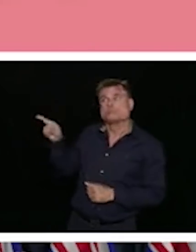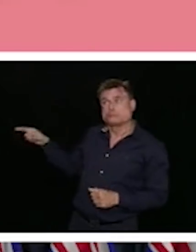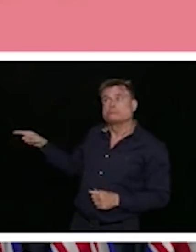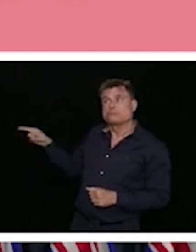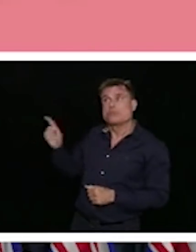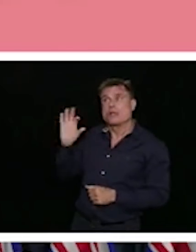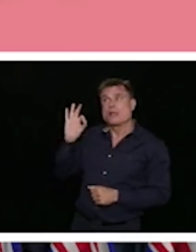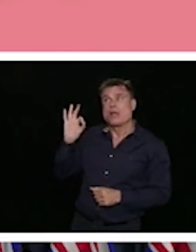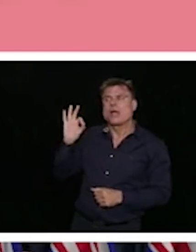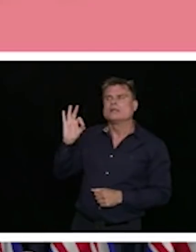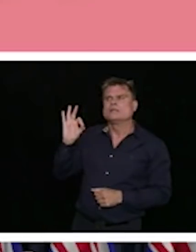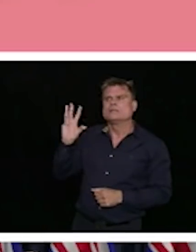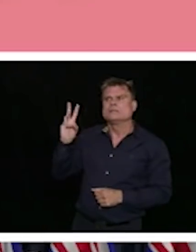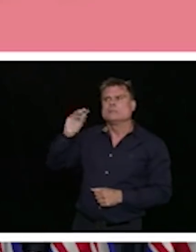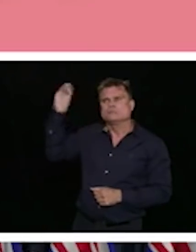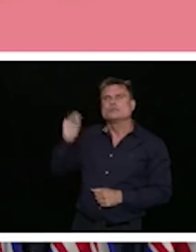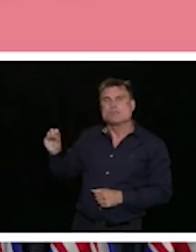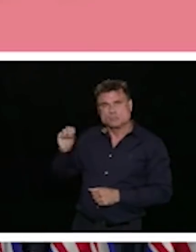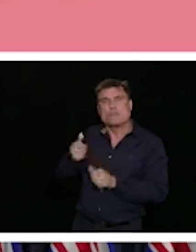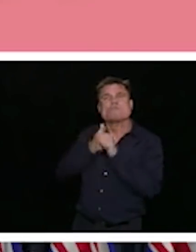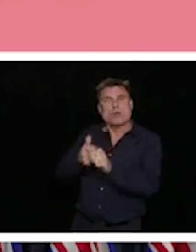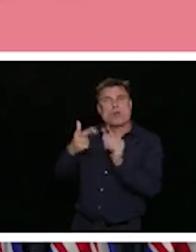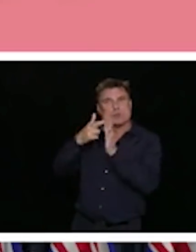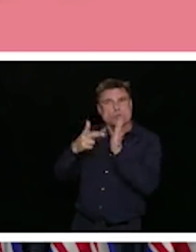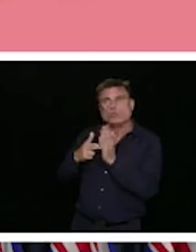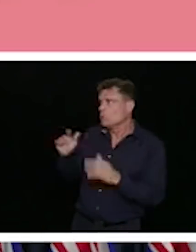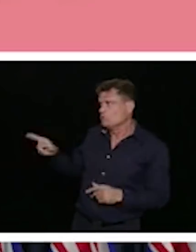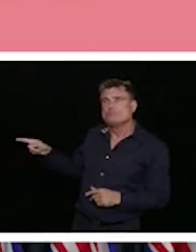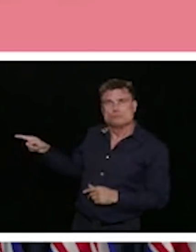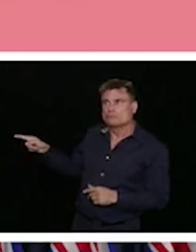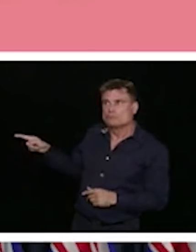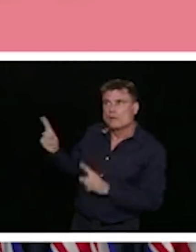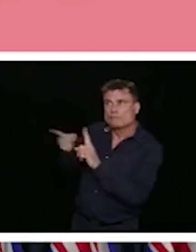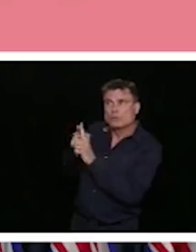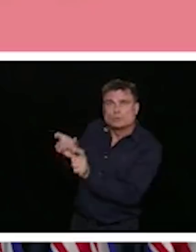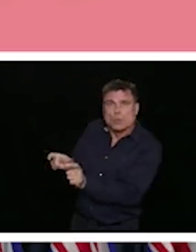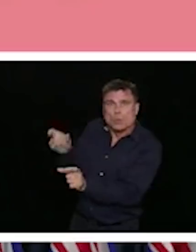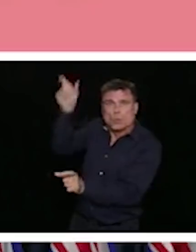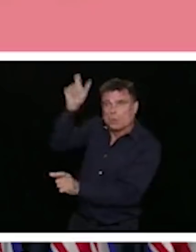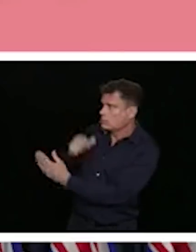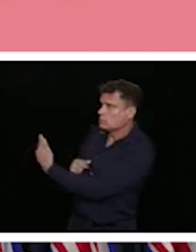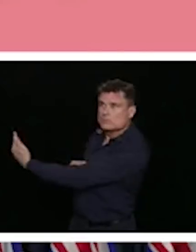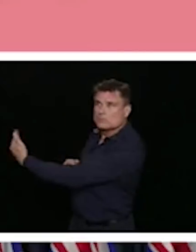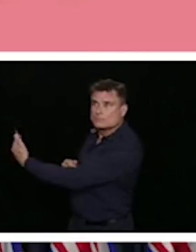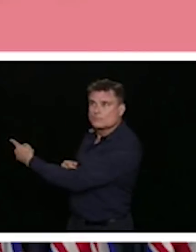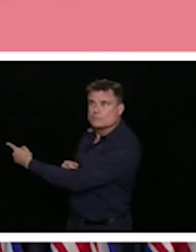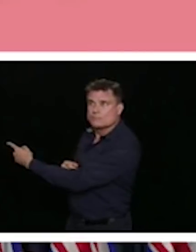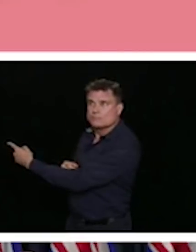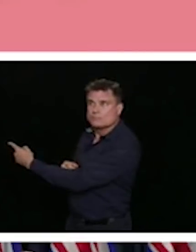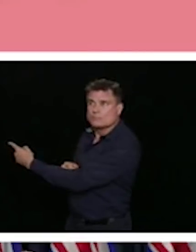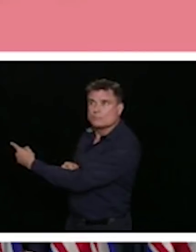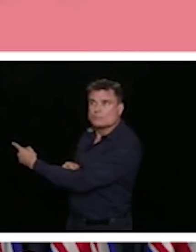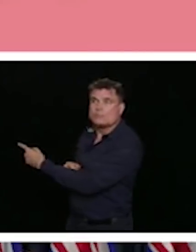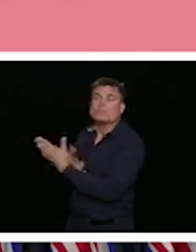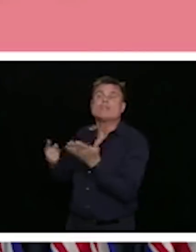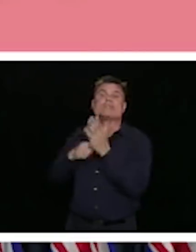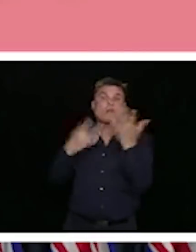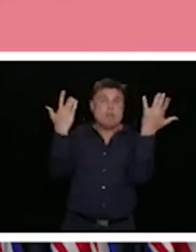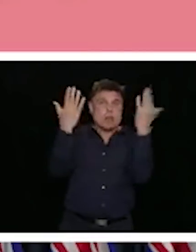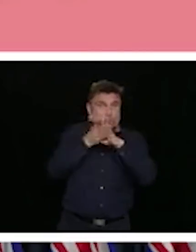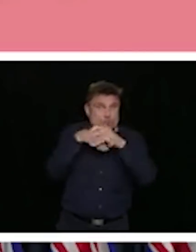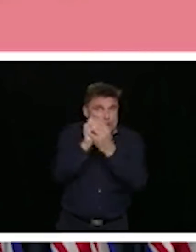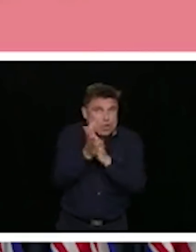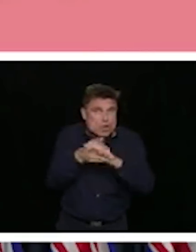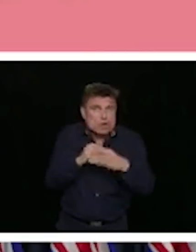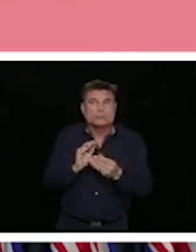that we asked you to do and that we told you why we needed it to happen. So things like washing your hands, staying